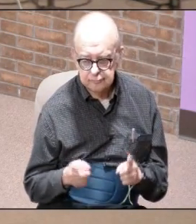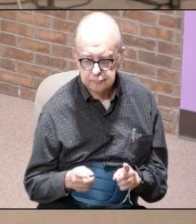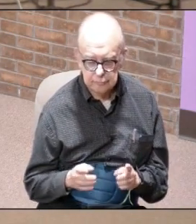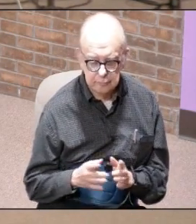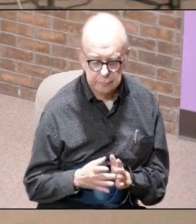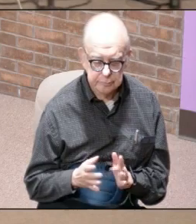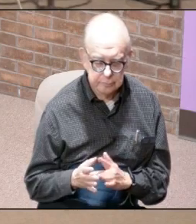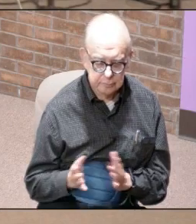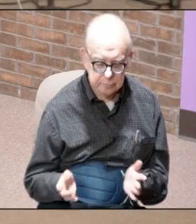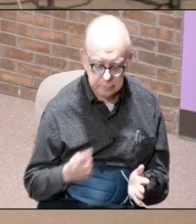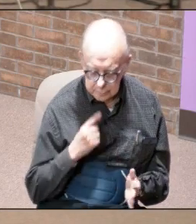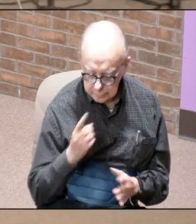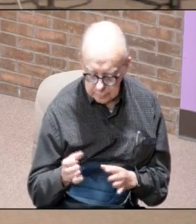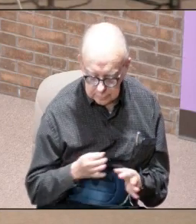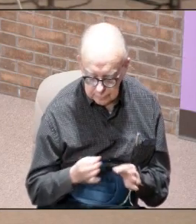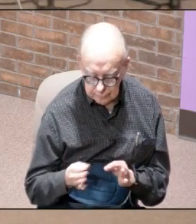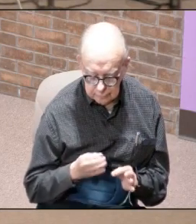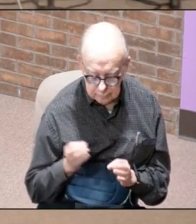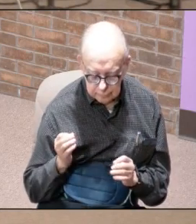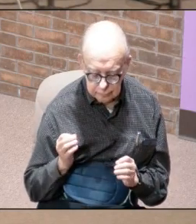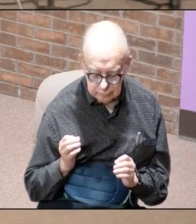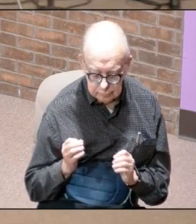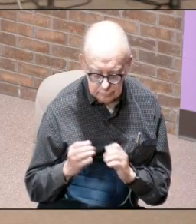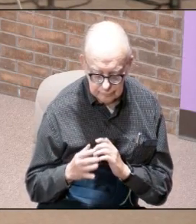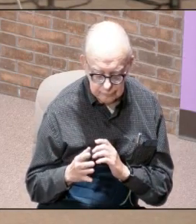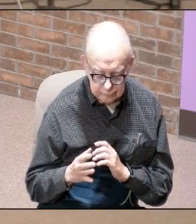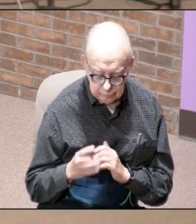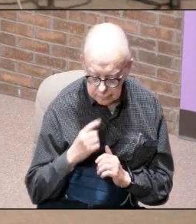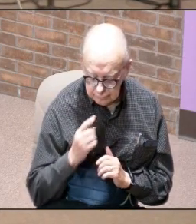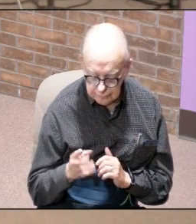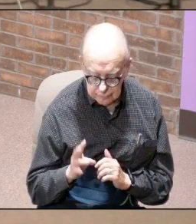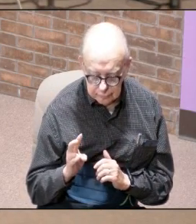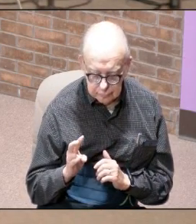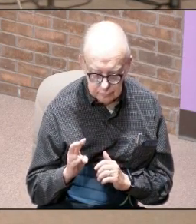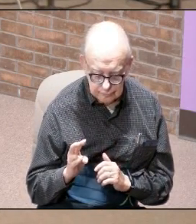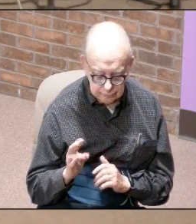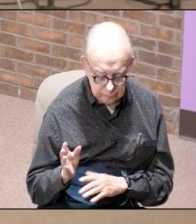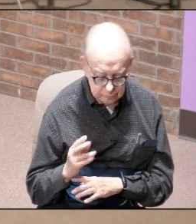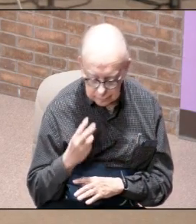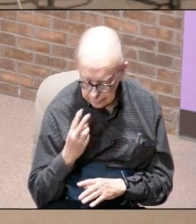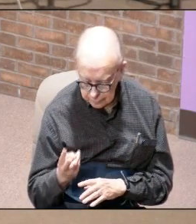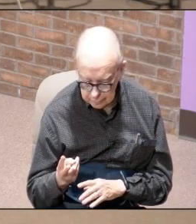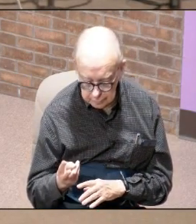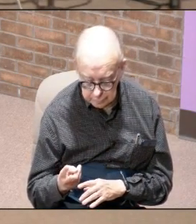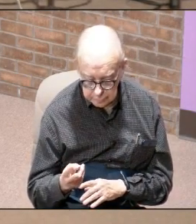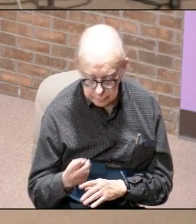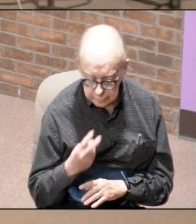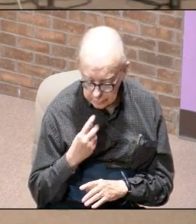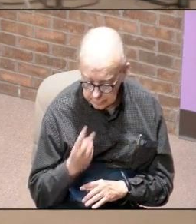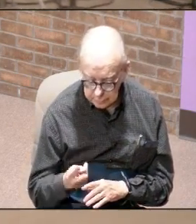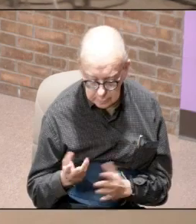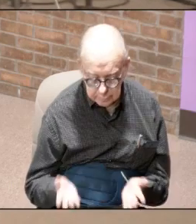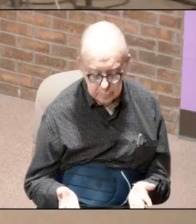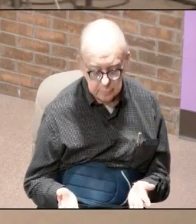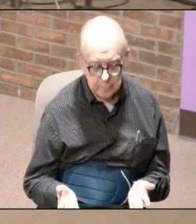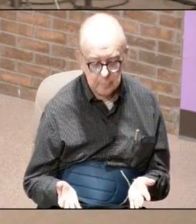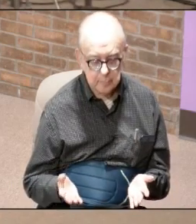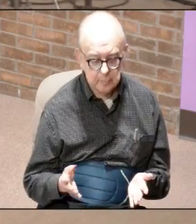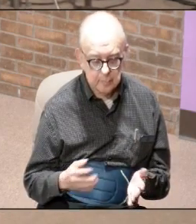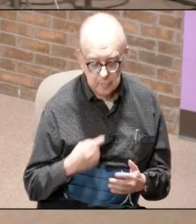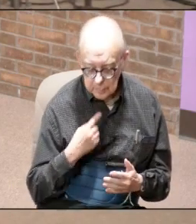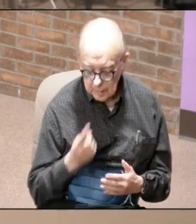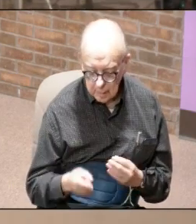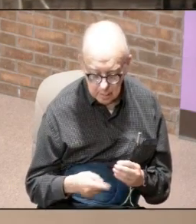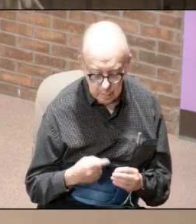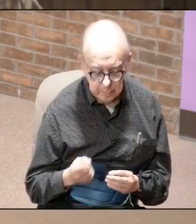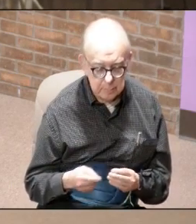is Jesus is explaining their mystery he says the seven lampstands that you're seeing that you would have seen in there he says let me